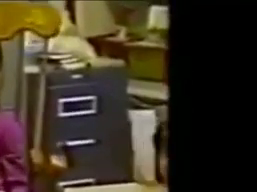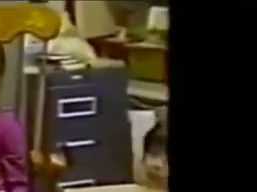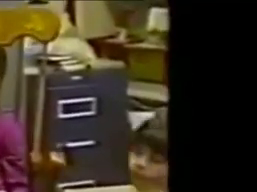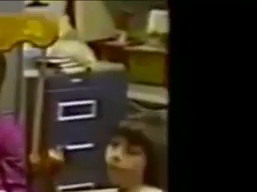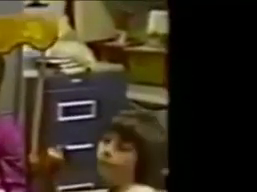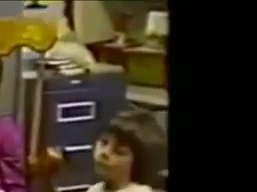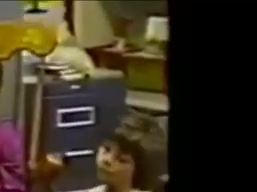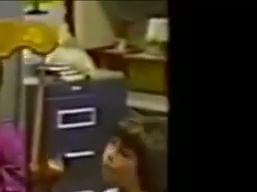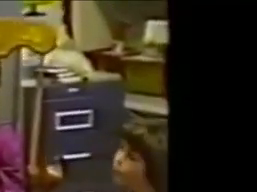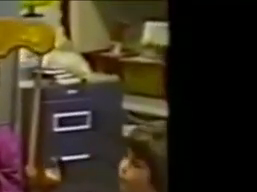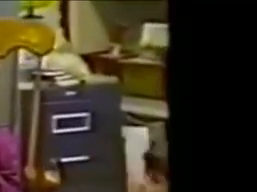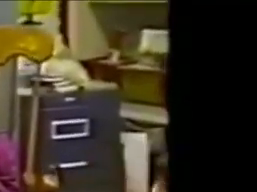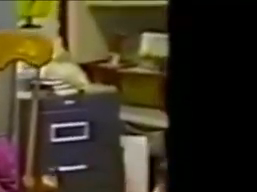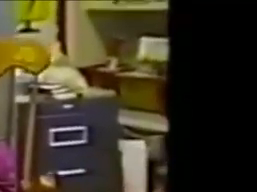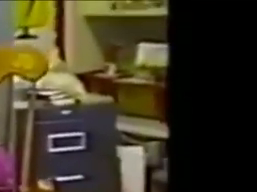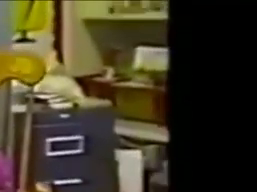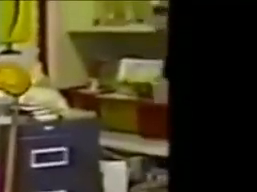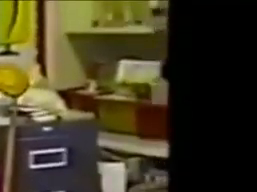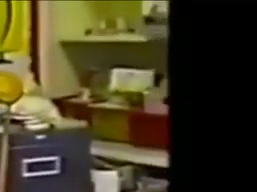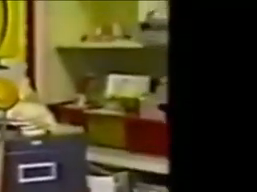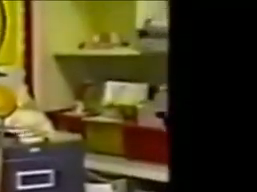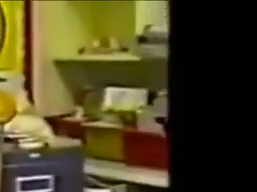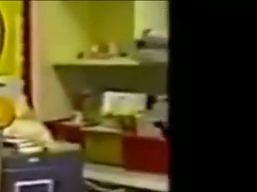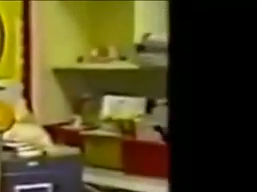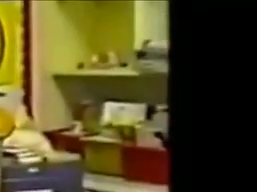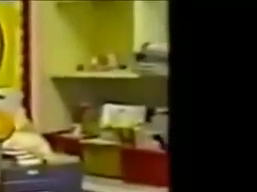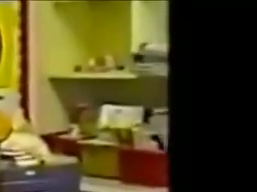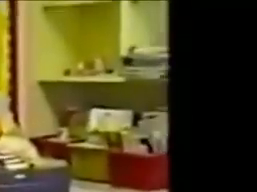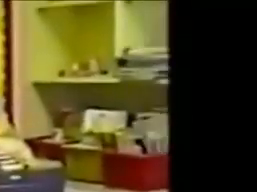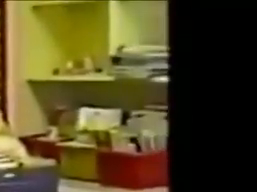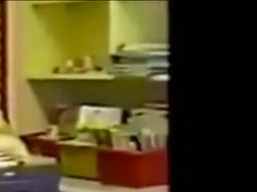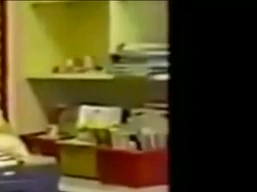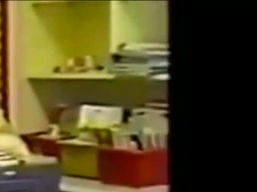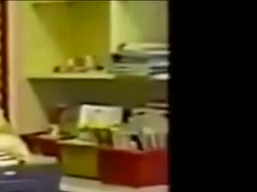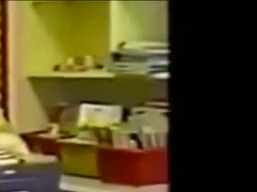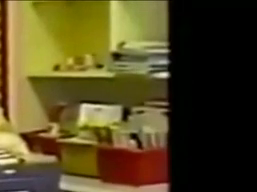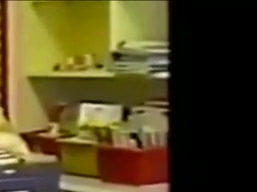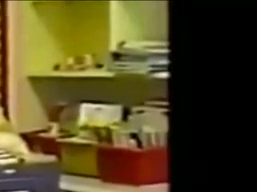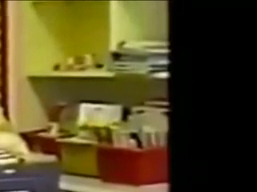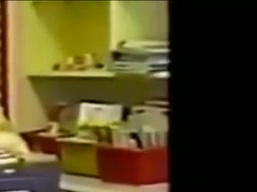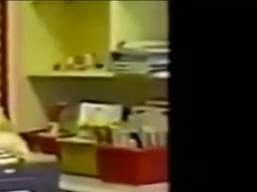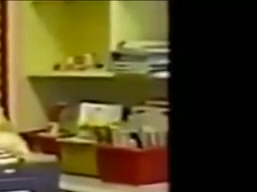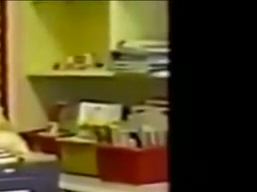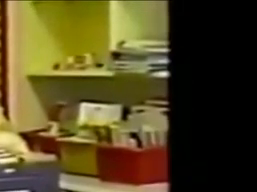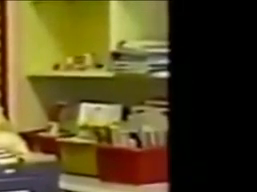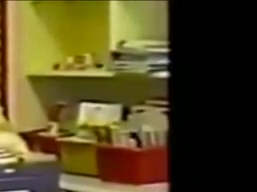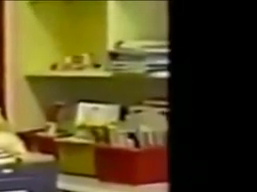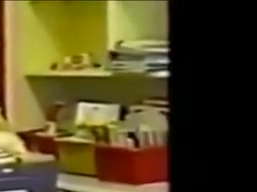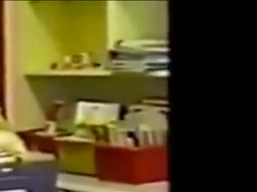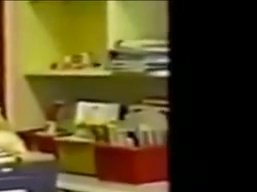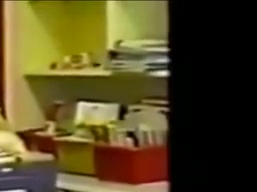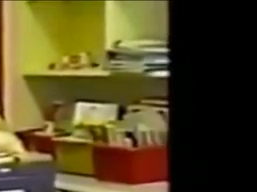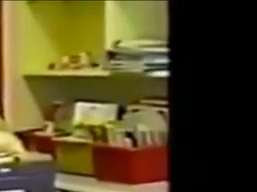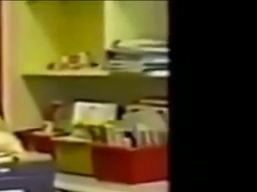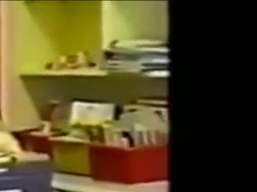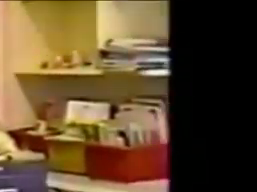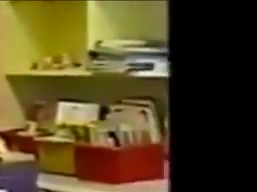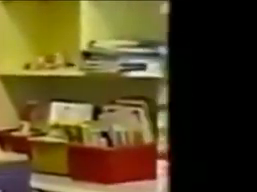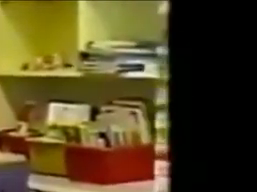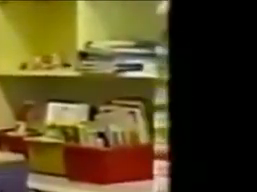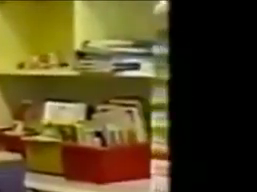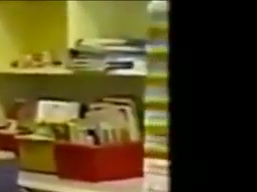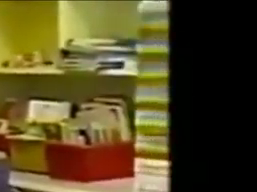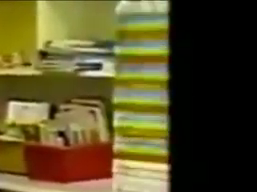Melissa? How did you think of the idea? Because it was a true story and it was a wonderful idea.